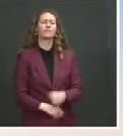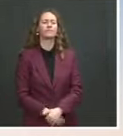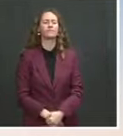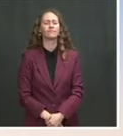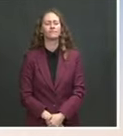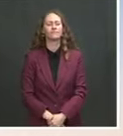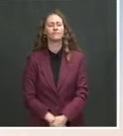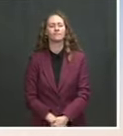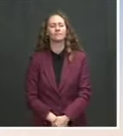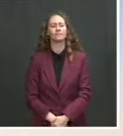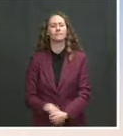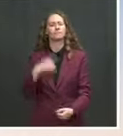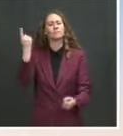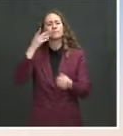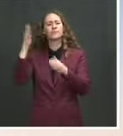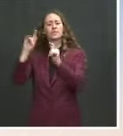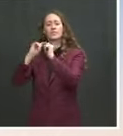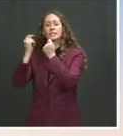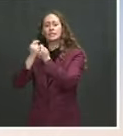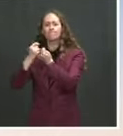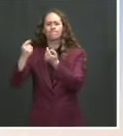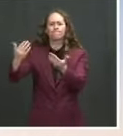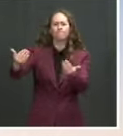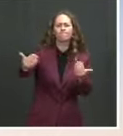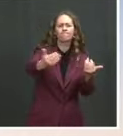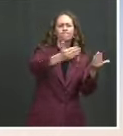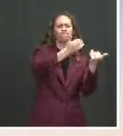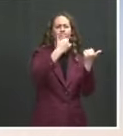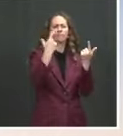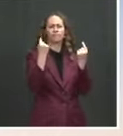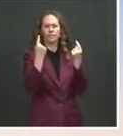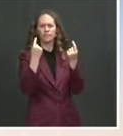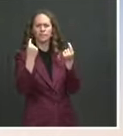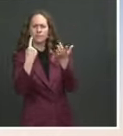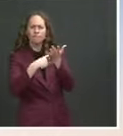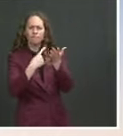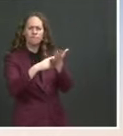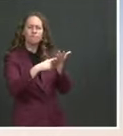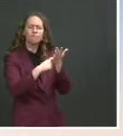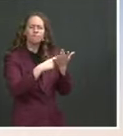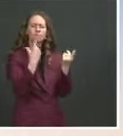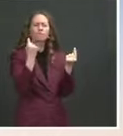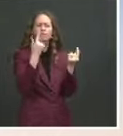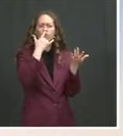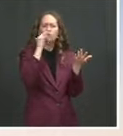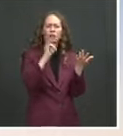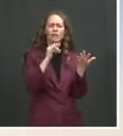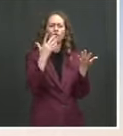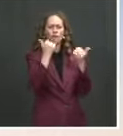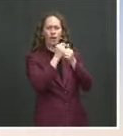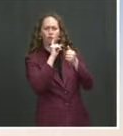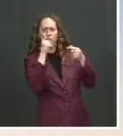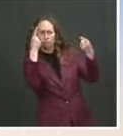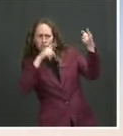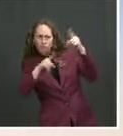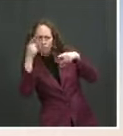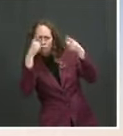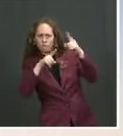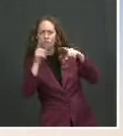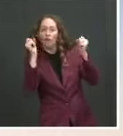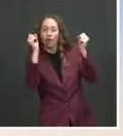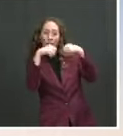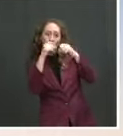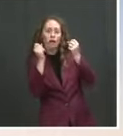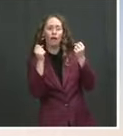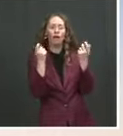bilateral conversations he'll be having, where there are opportunities, where there are moments to voice the United States' concern where